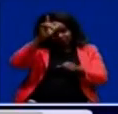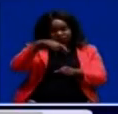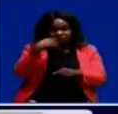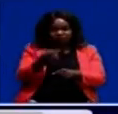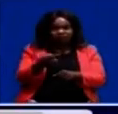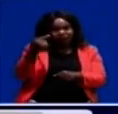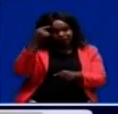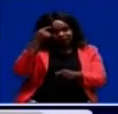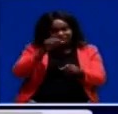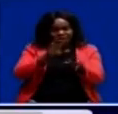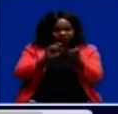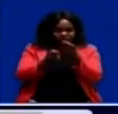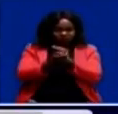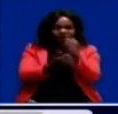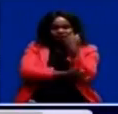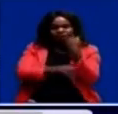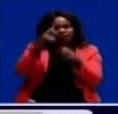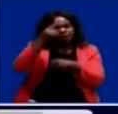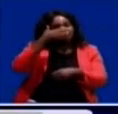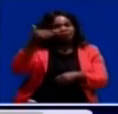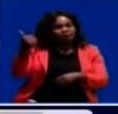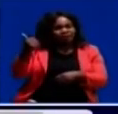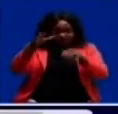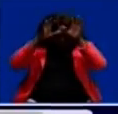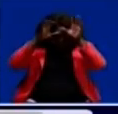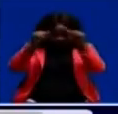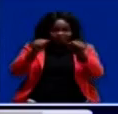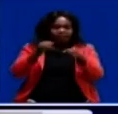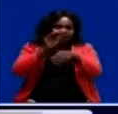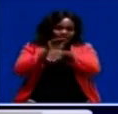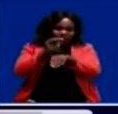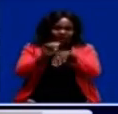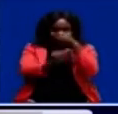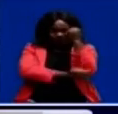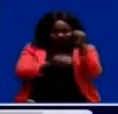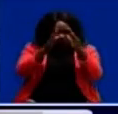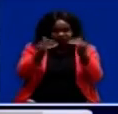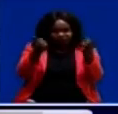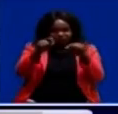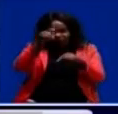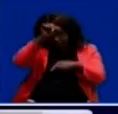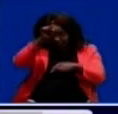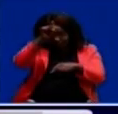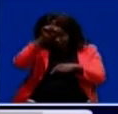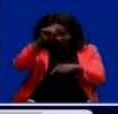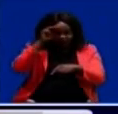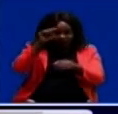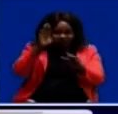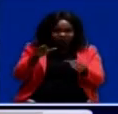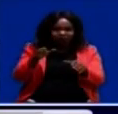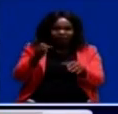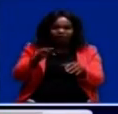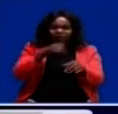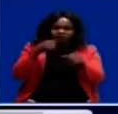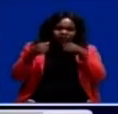The is transforming the country for the better. The head of state made the remarks at State House when Egyptian Minister of Agriculture and Land